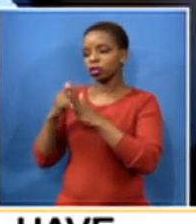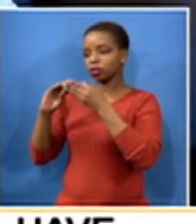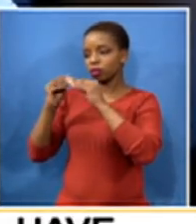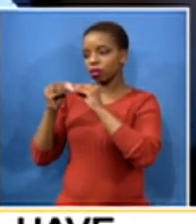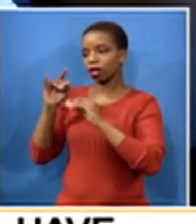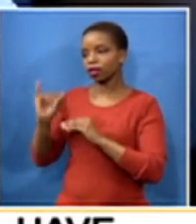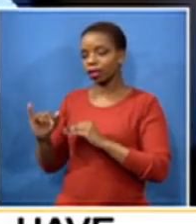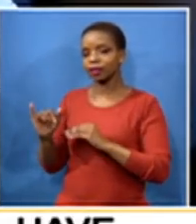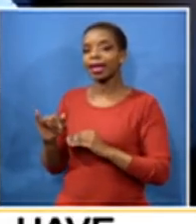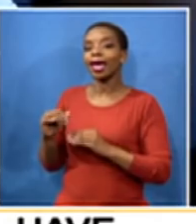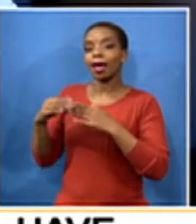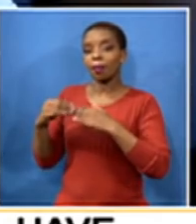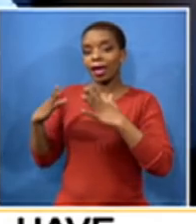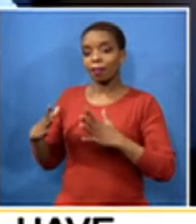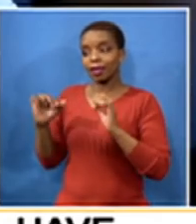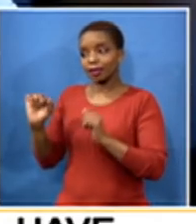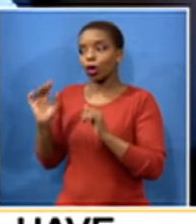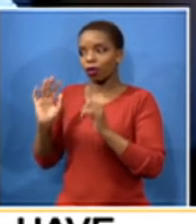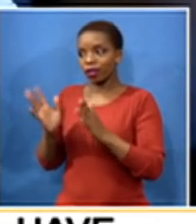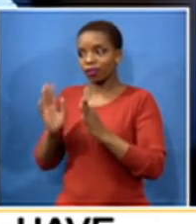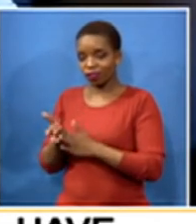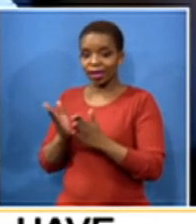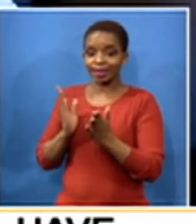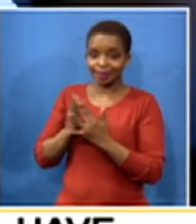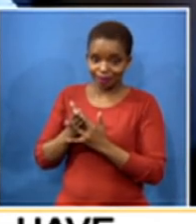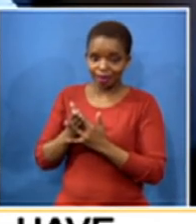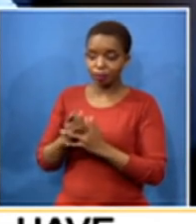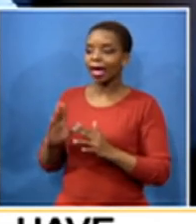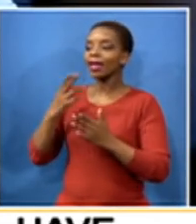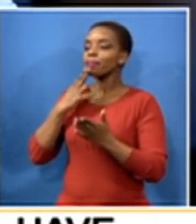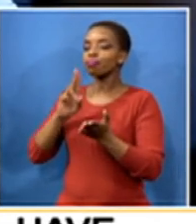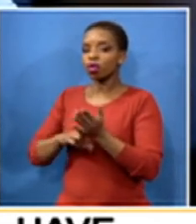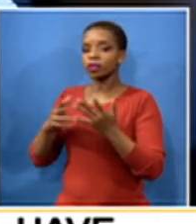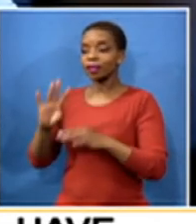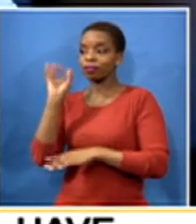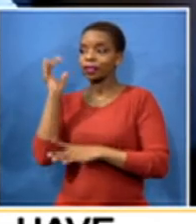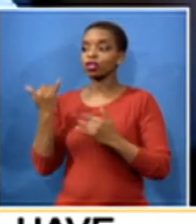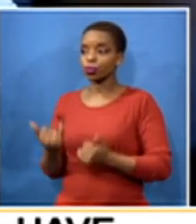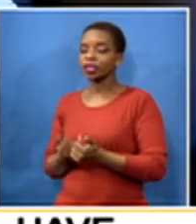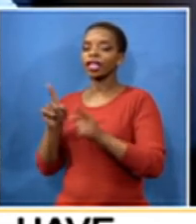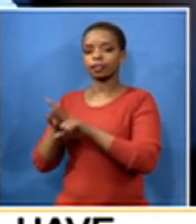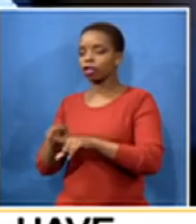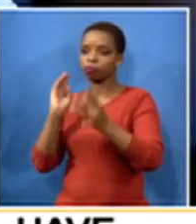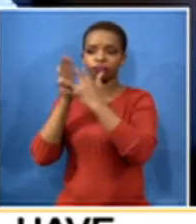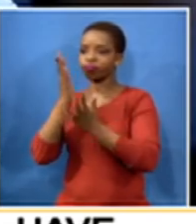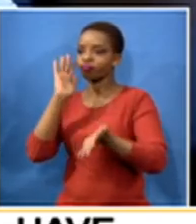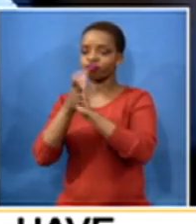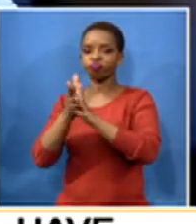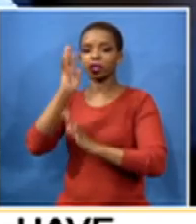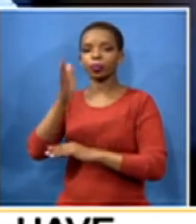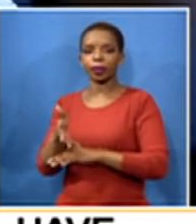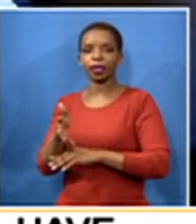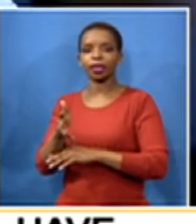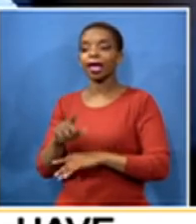disrupt and they promised to continue disrupting today in the free state they were not voicing they actually went